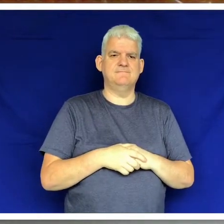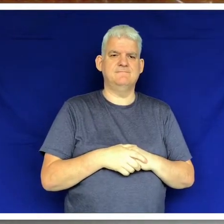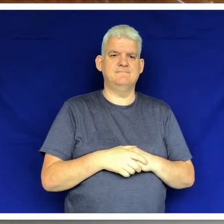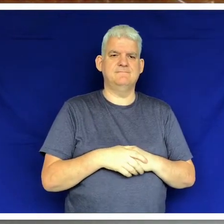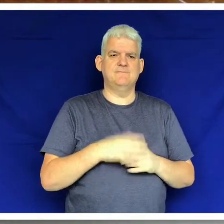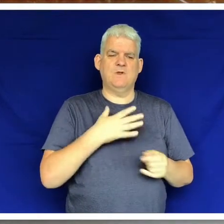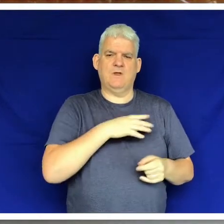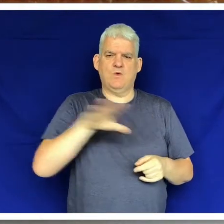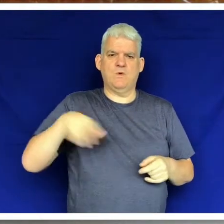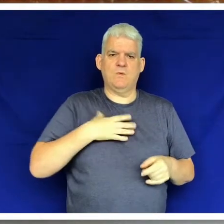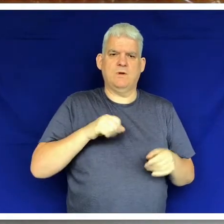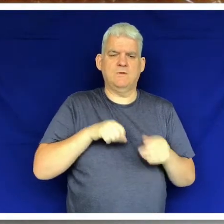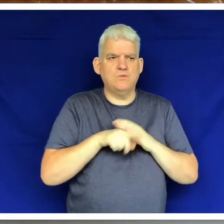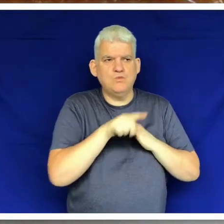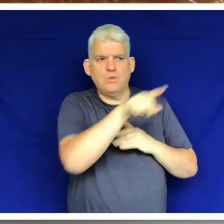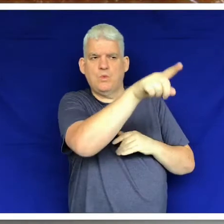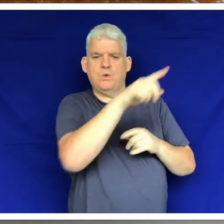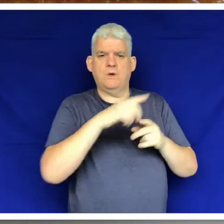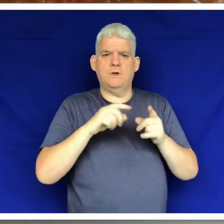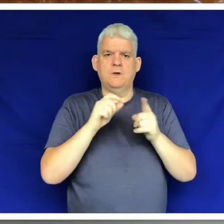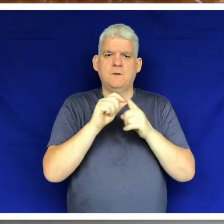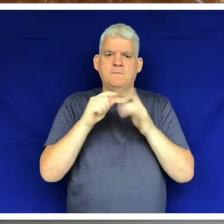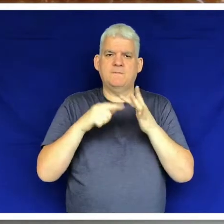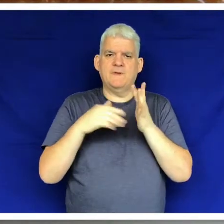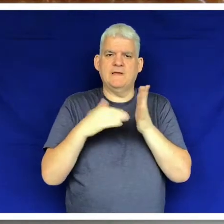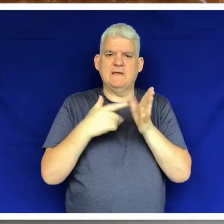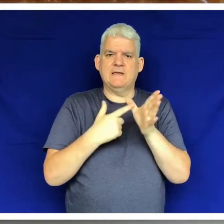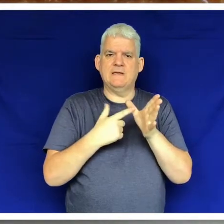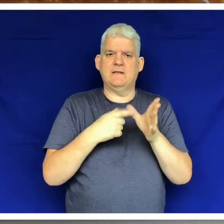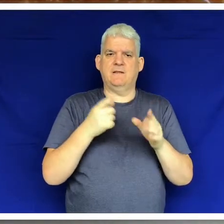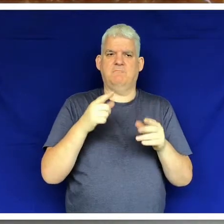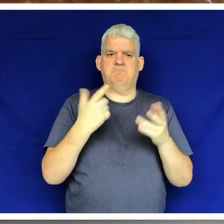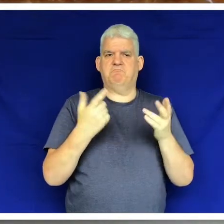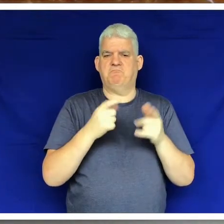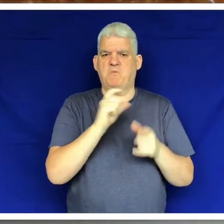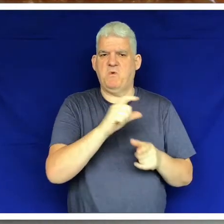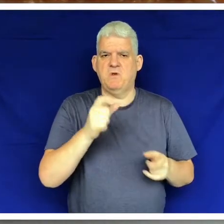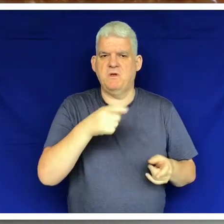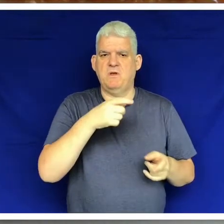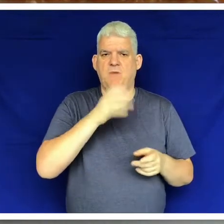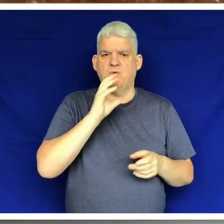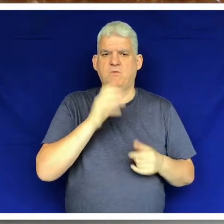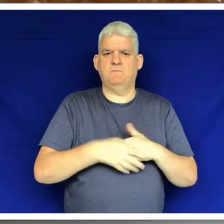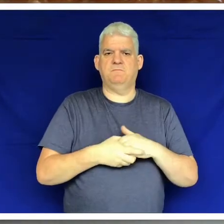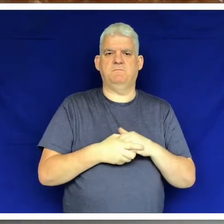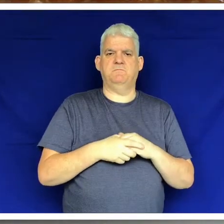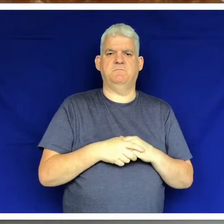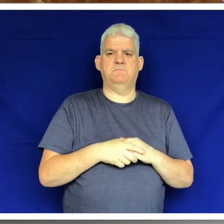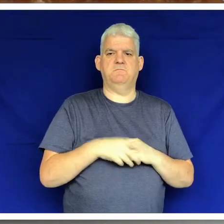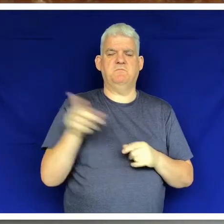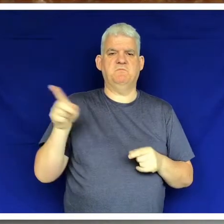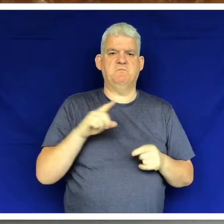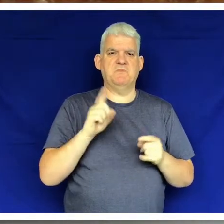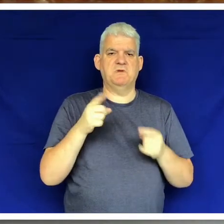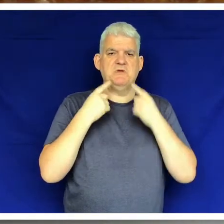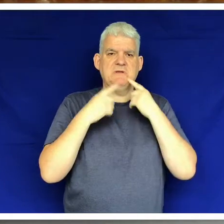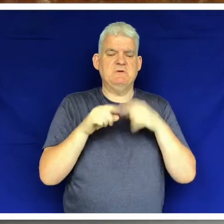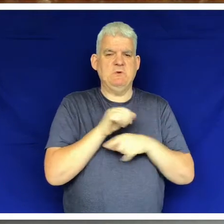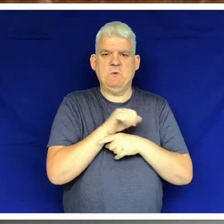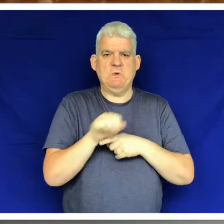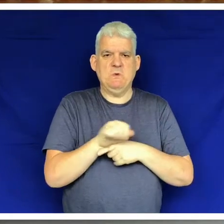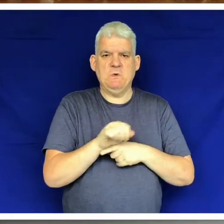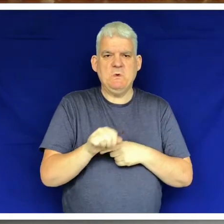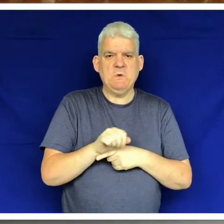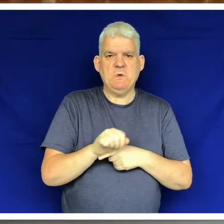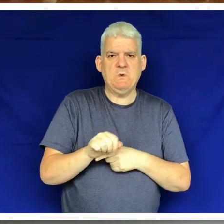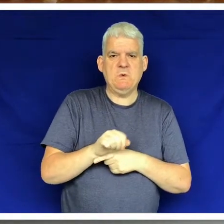We asked the teacher if we could go to the pizza takeaway which was across the road to buy some food and drink. They said no we